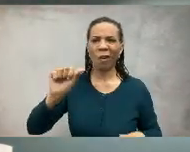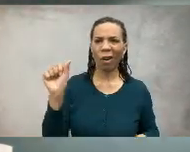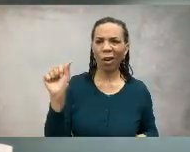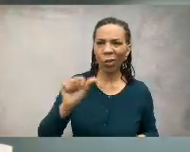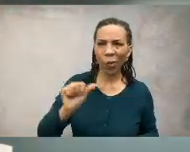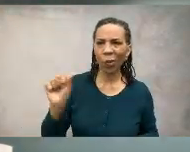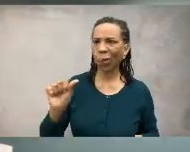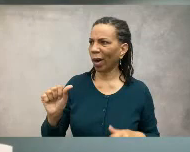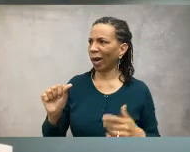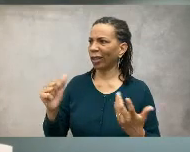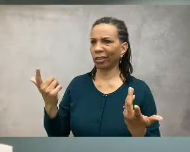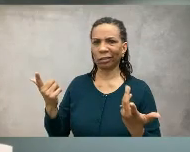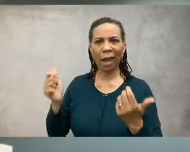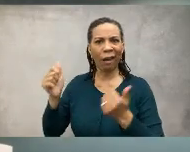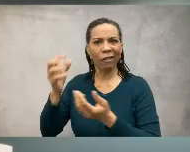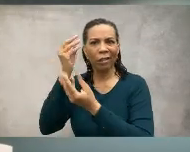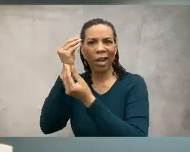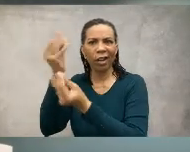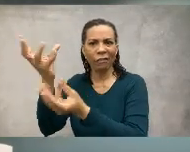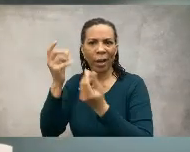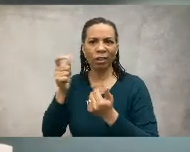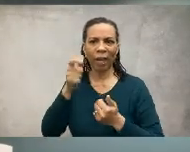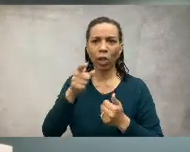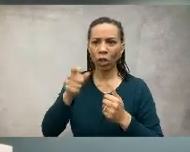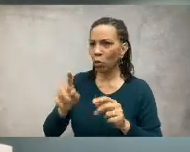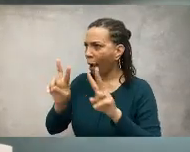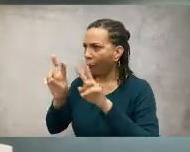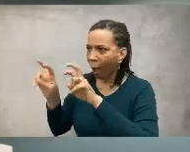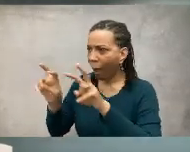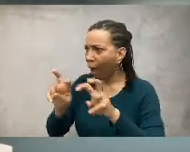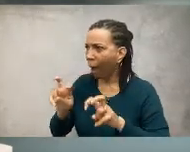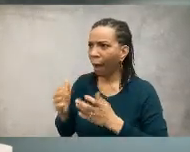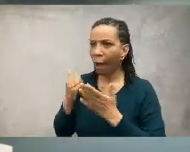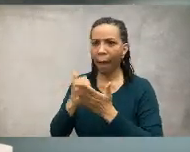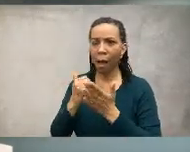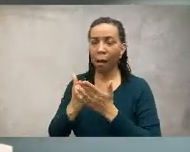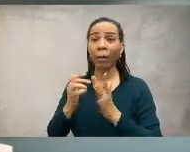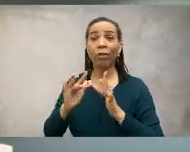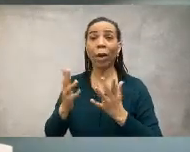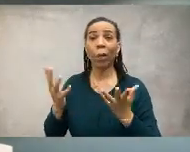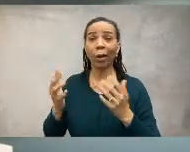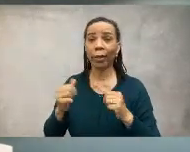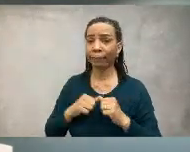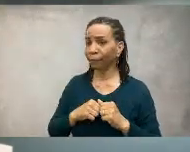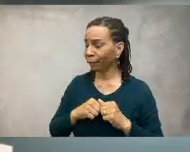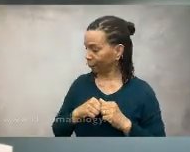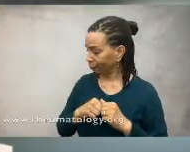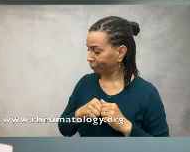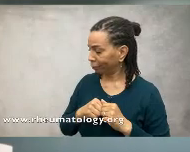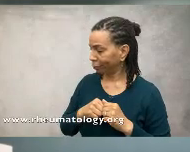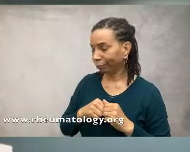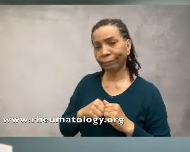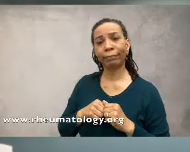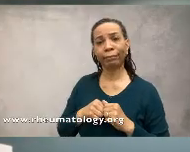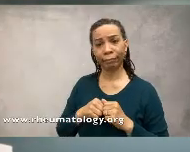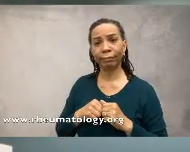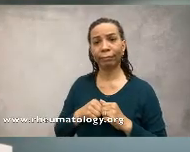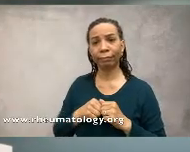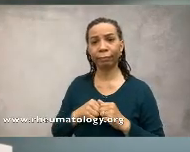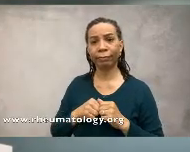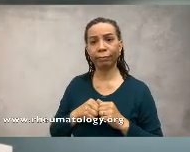specializing in rheumatology and arthritis are there to provide you with the information that you need now you can find that at www